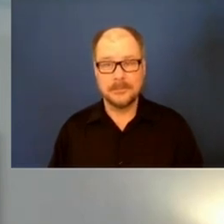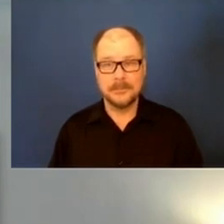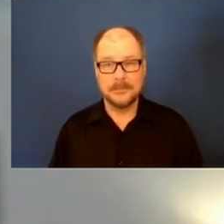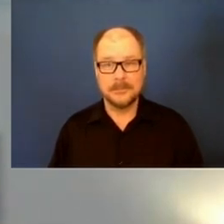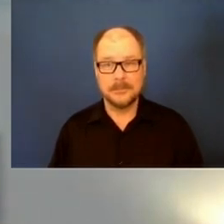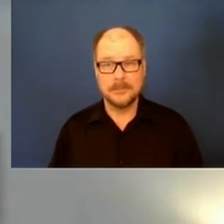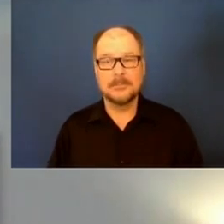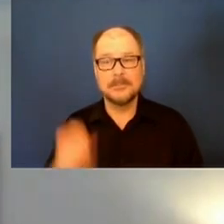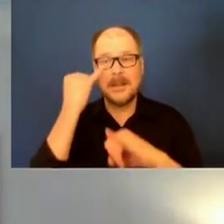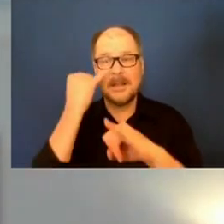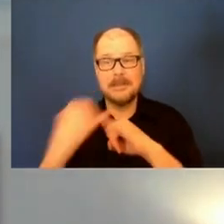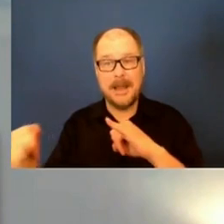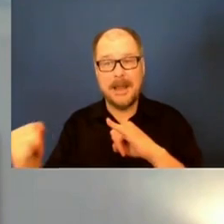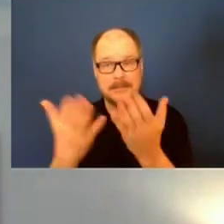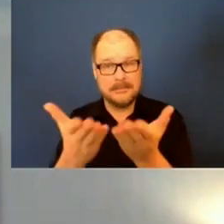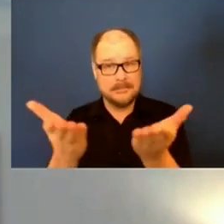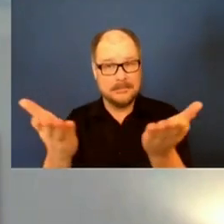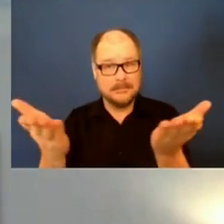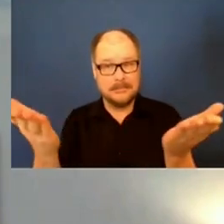Last call for questions.